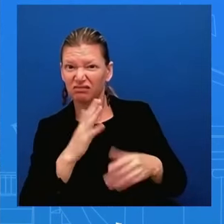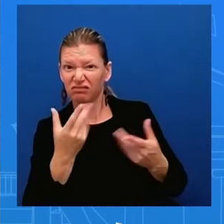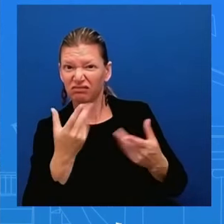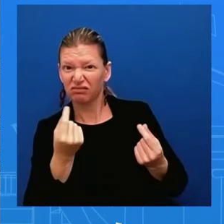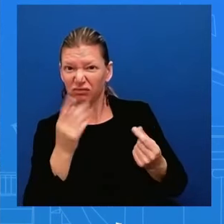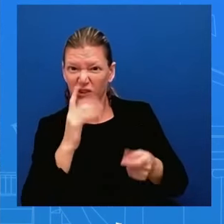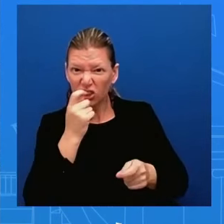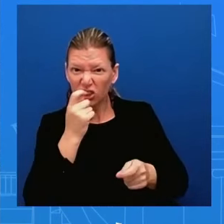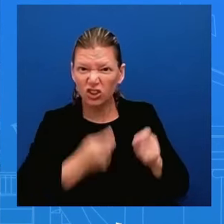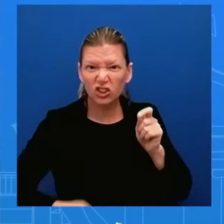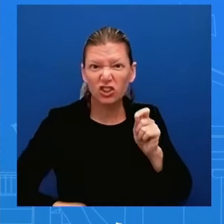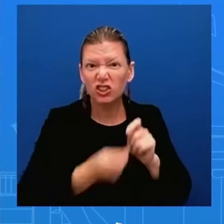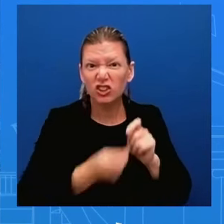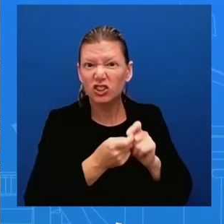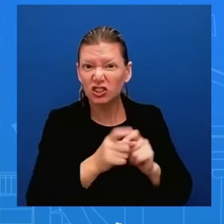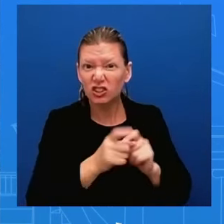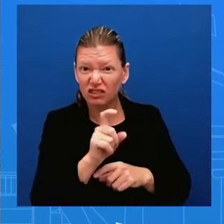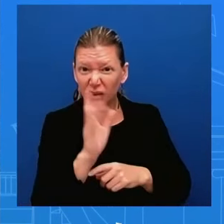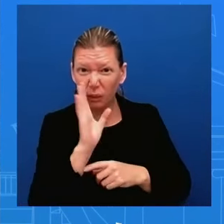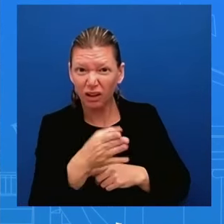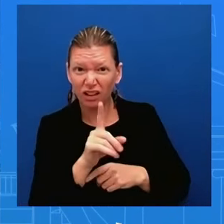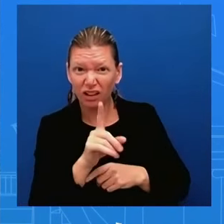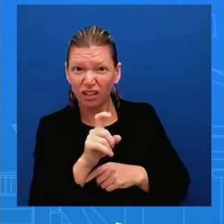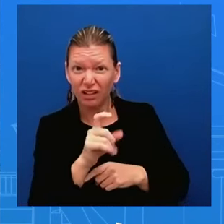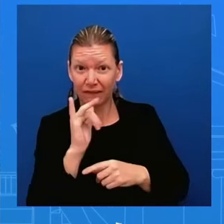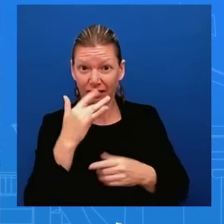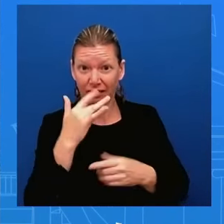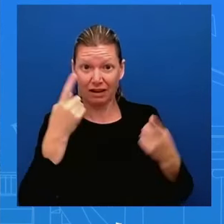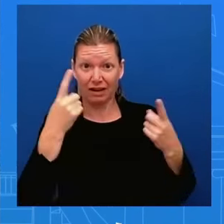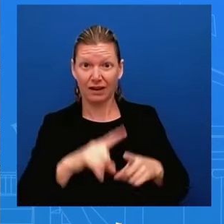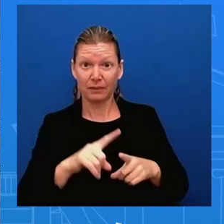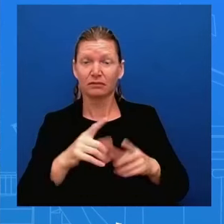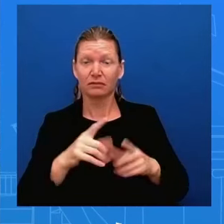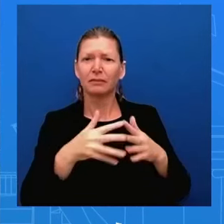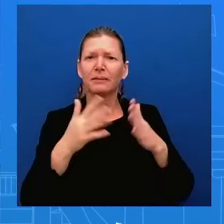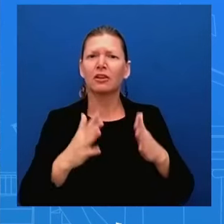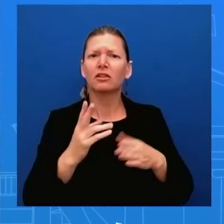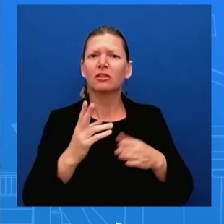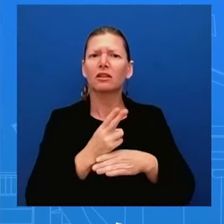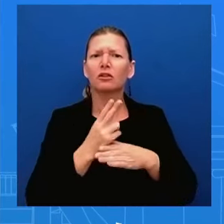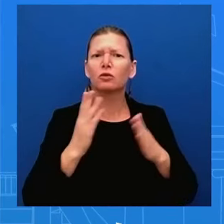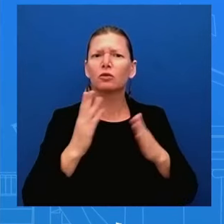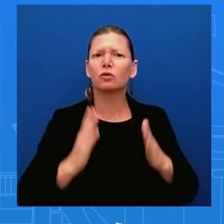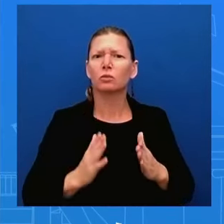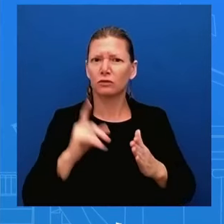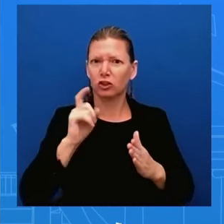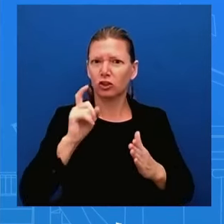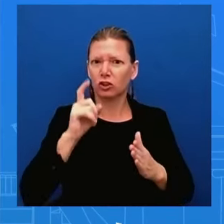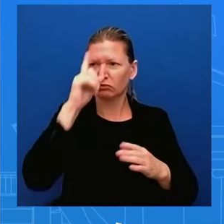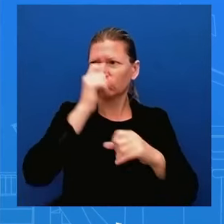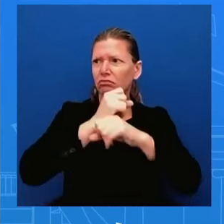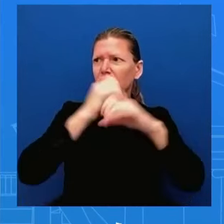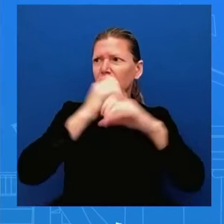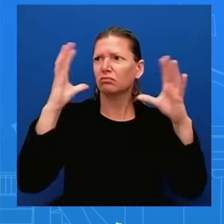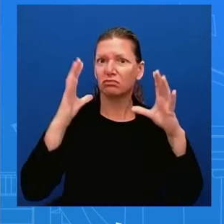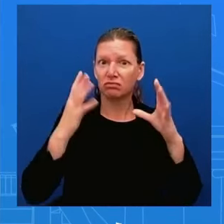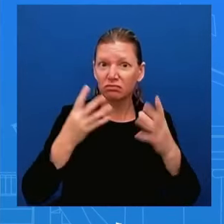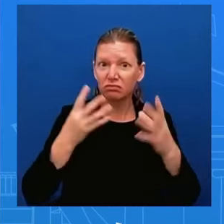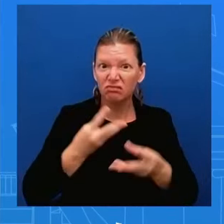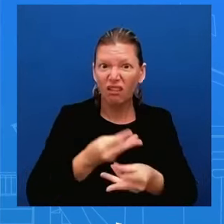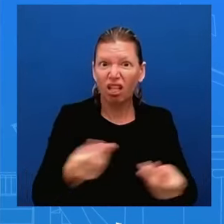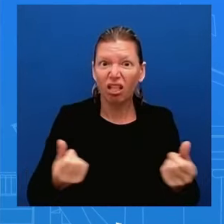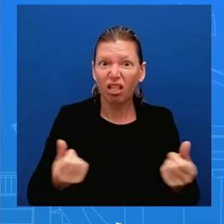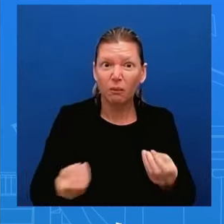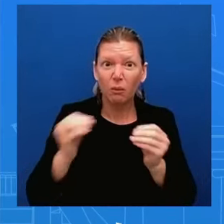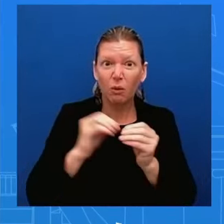in terms of increased prices that they pay for on a variety of chinese goods so i think the ambassador addressed this question a little bit and